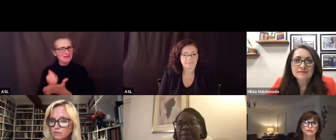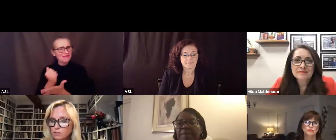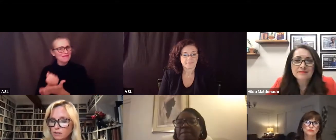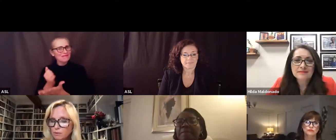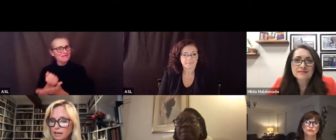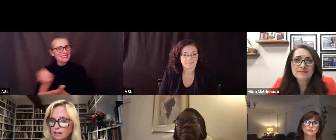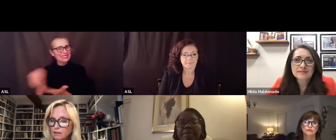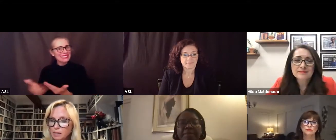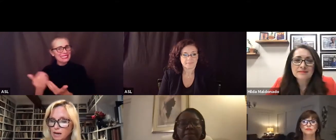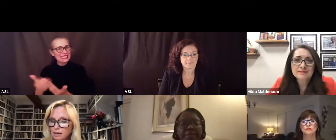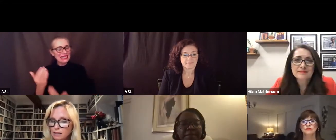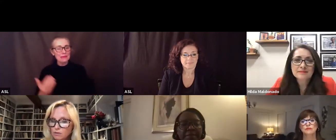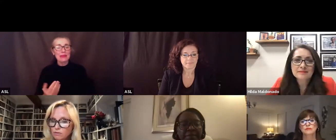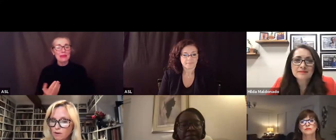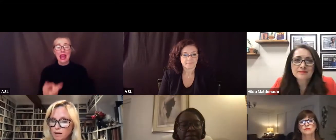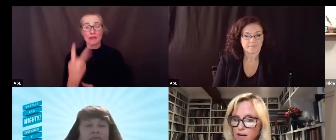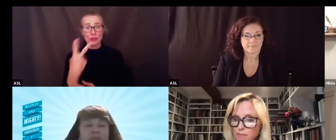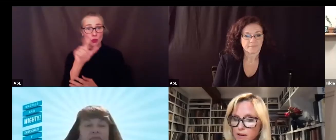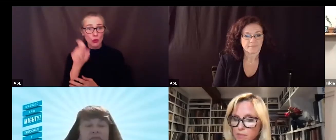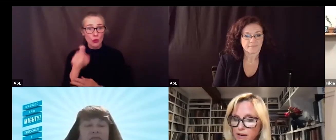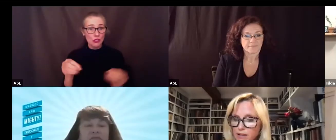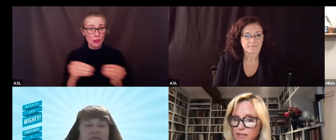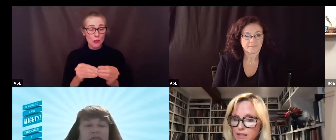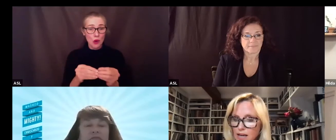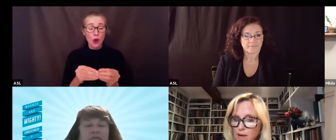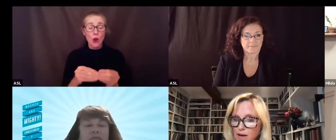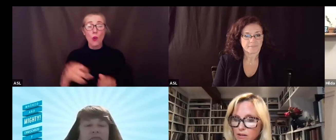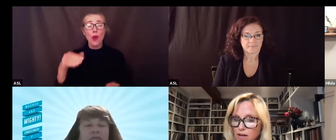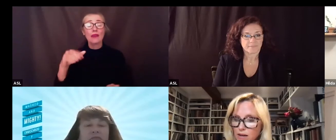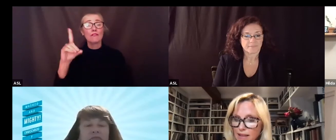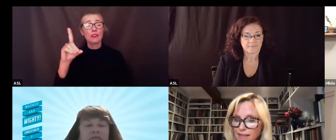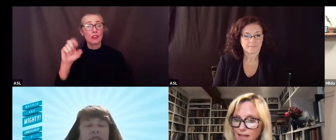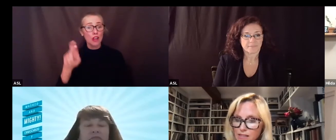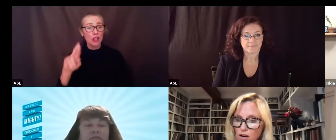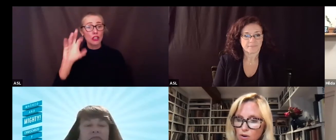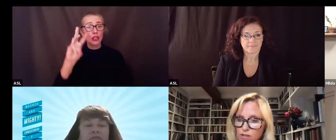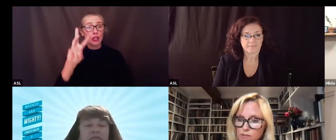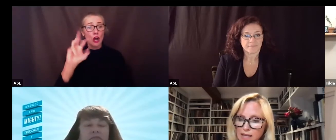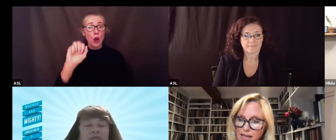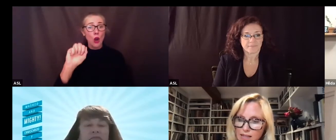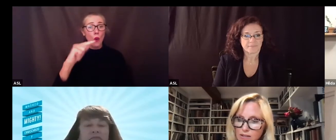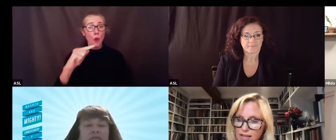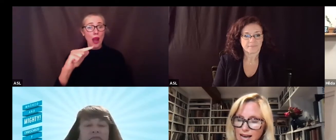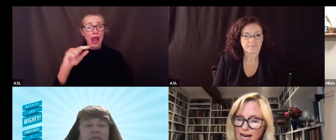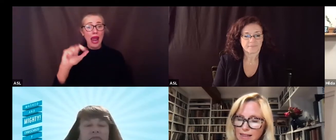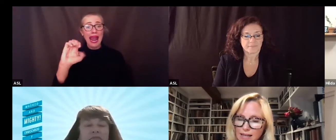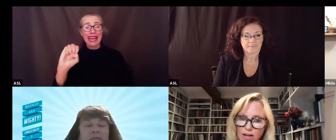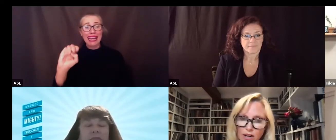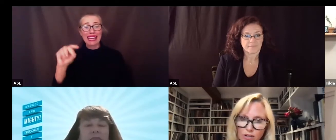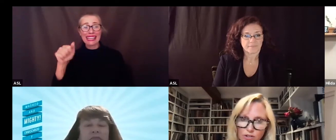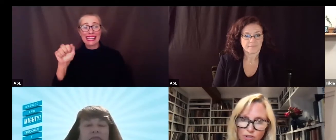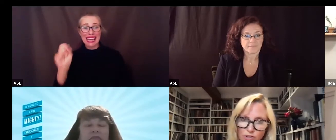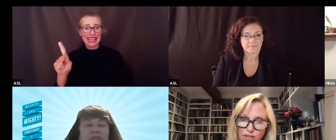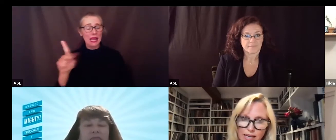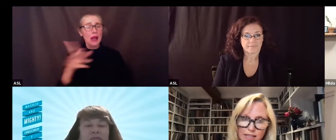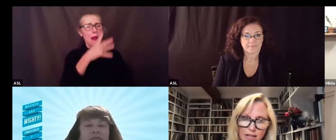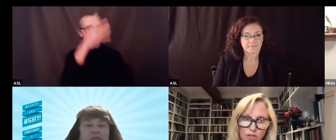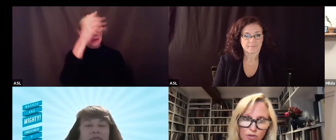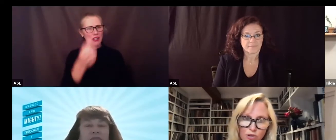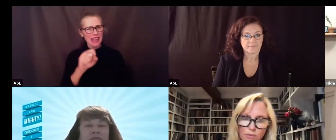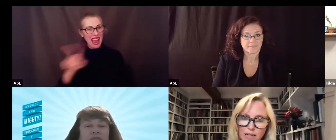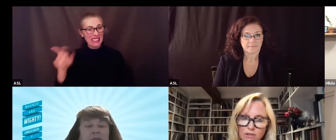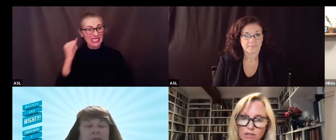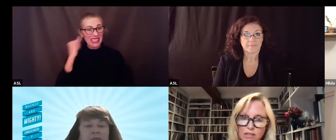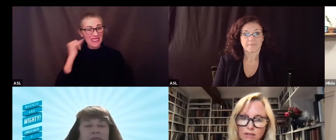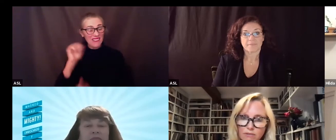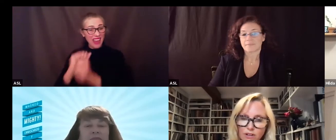this is for dr wagenick we got a note from um a parent today about um athletics cohorts being canceled i think i understood you that that's not